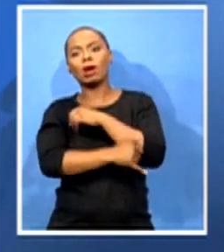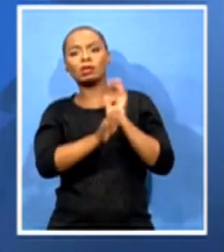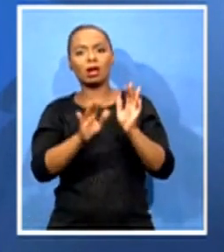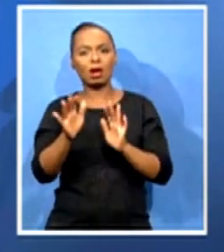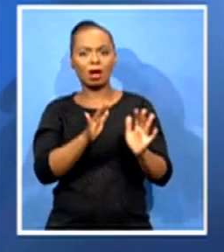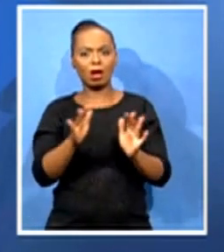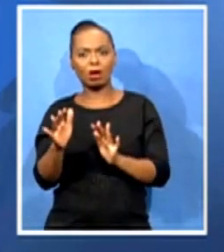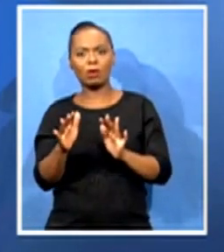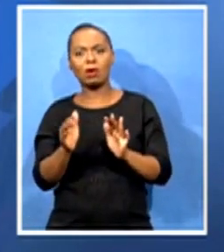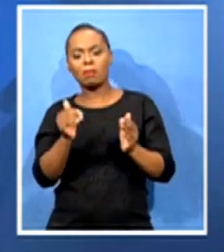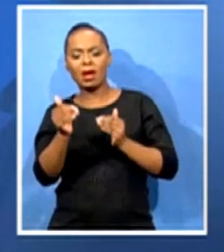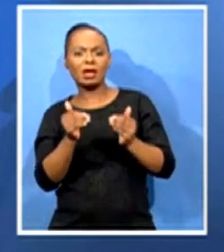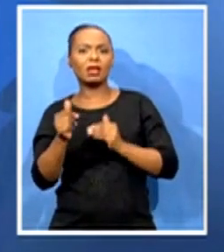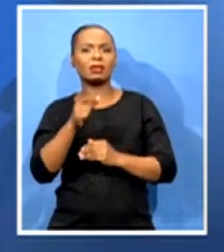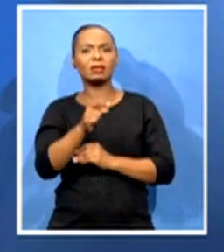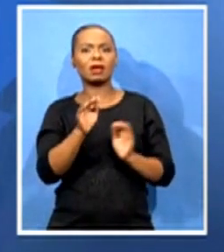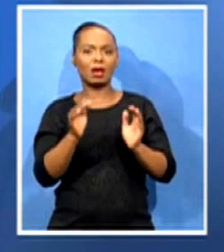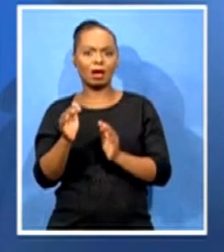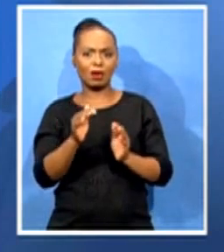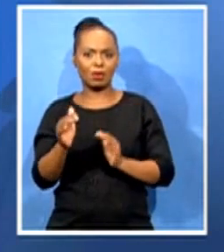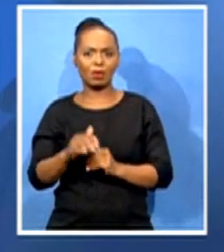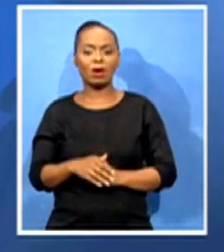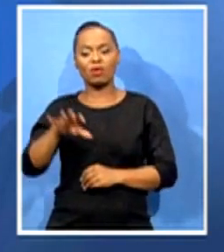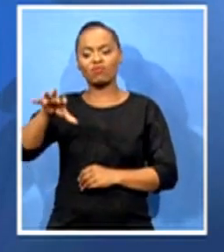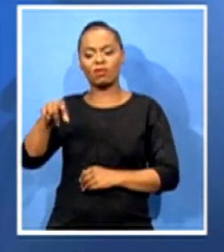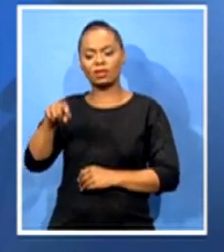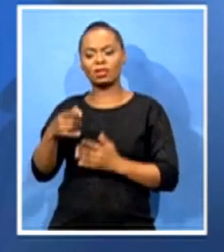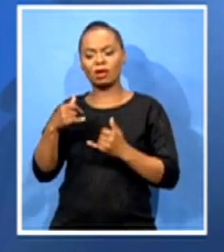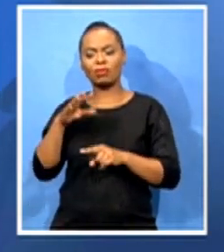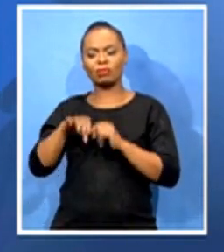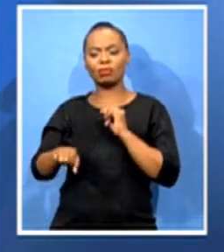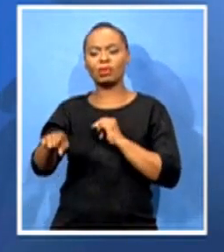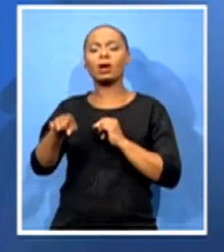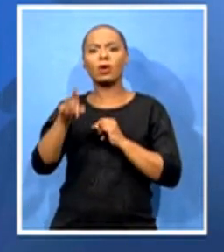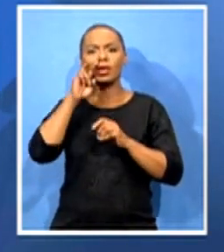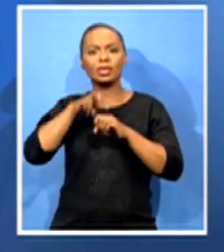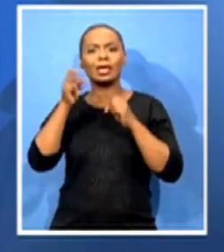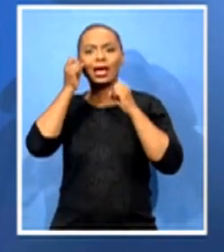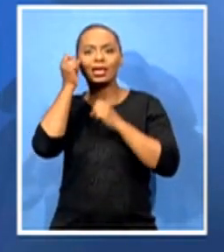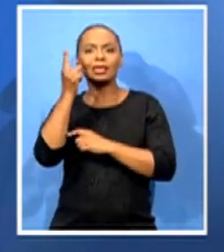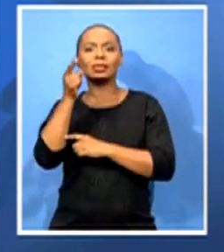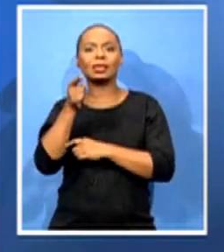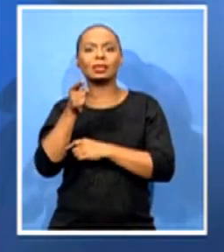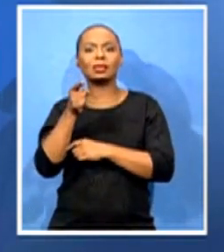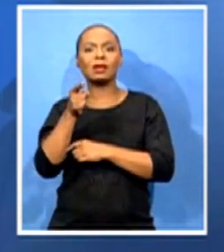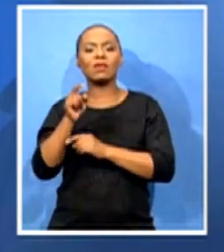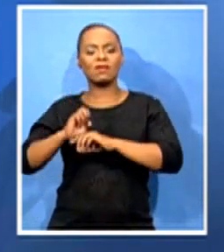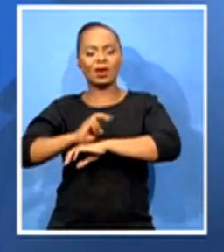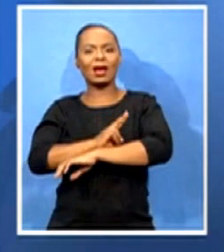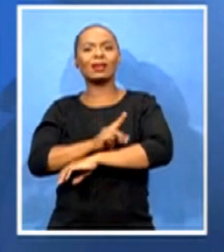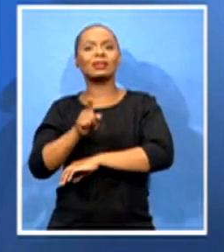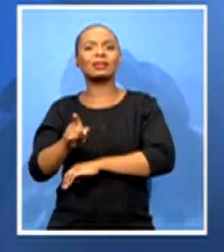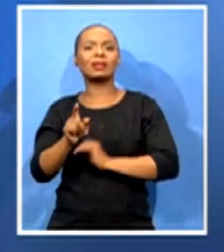So as a province, it made us to start to want to understand how the virus gets to infect people, how it spreads.